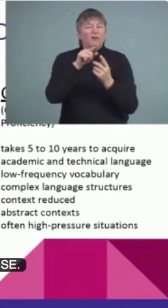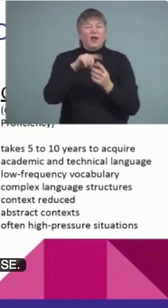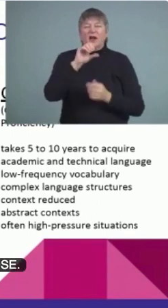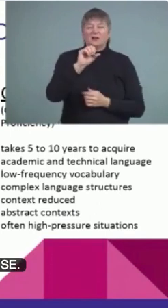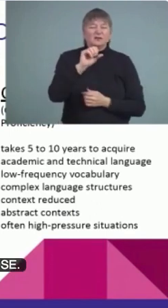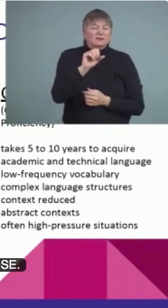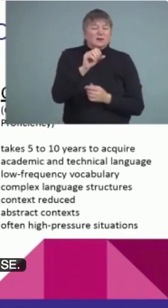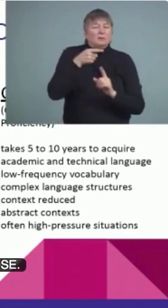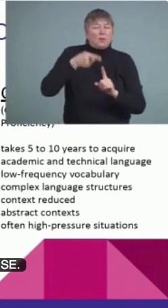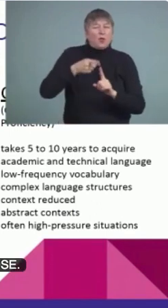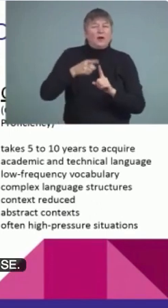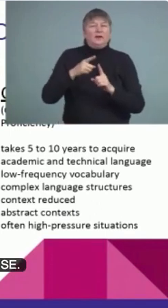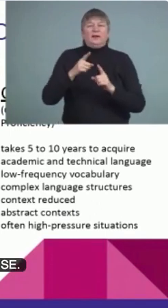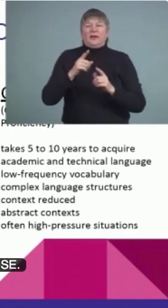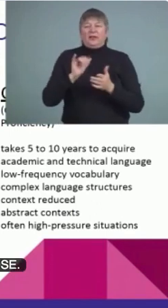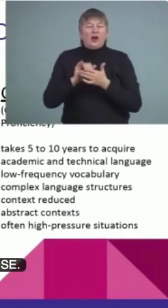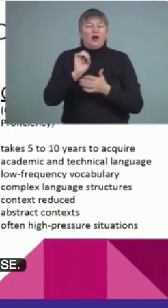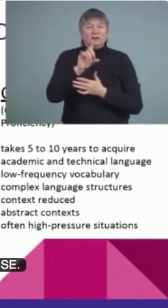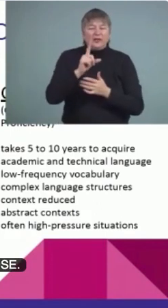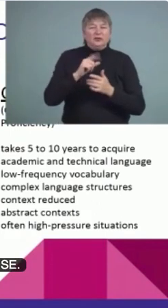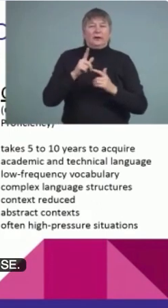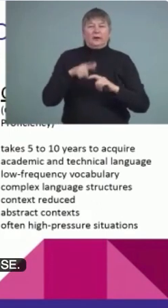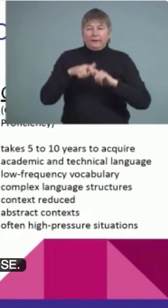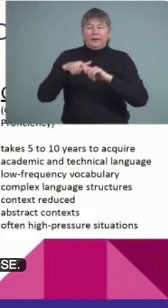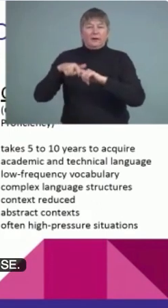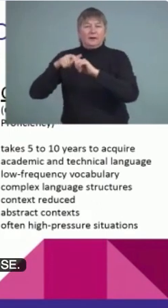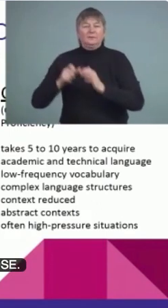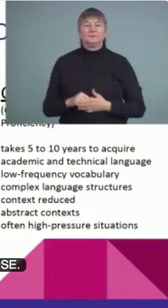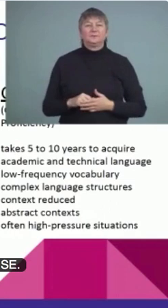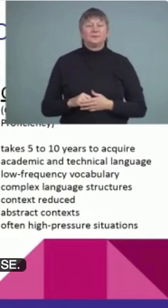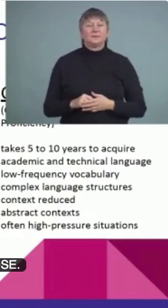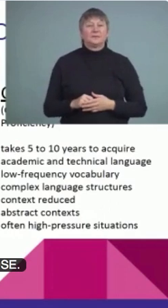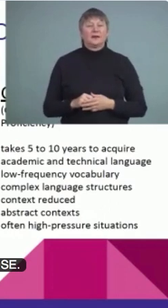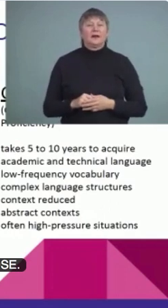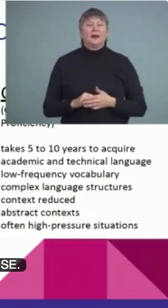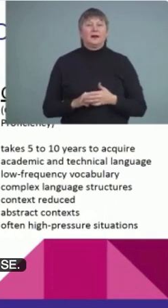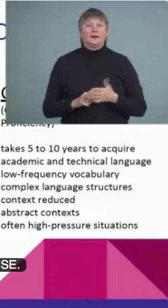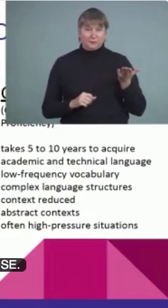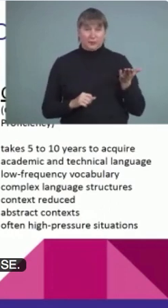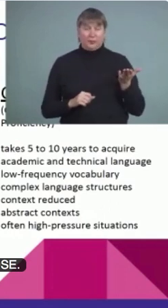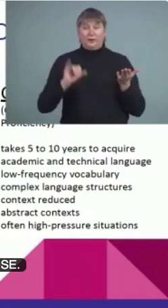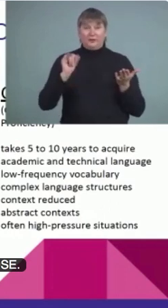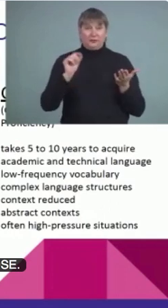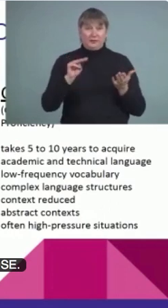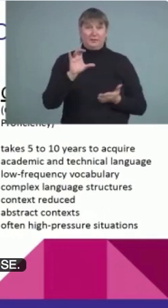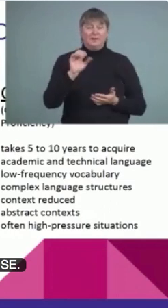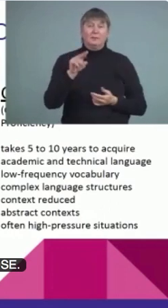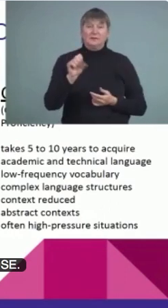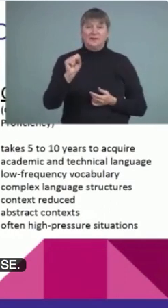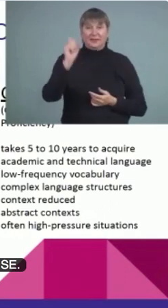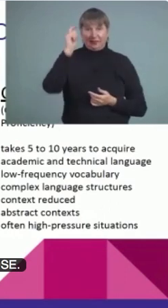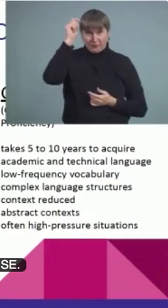So as Jackie talked about, Jim Cummins theory of language development is really key in both of our disciplines.